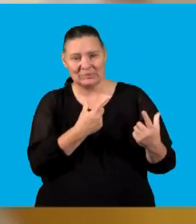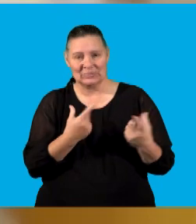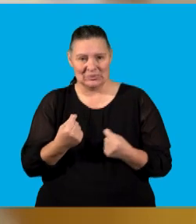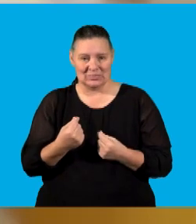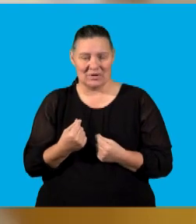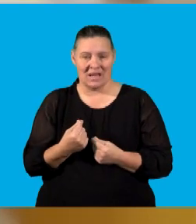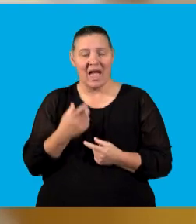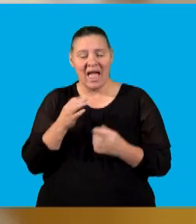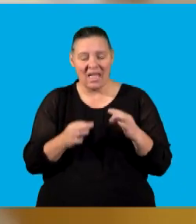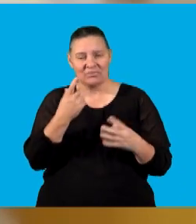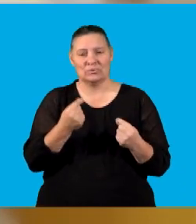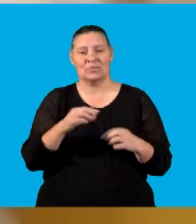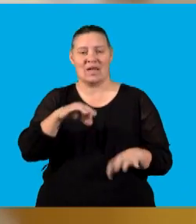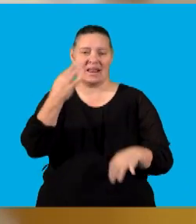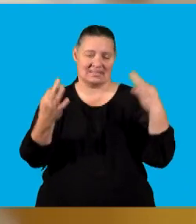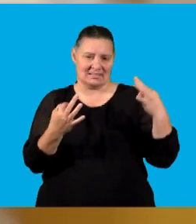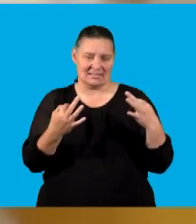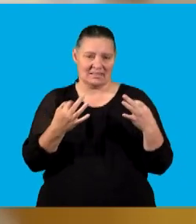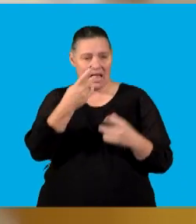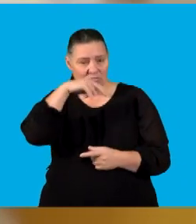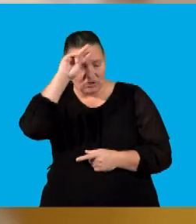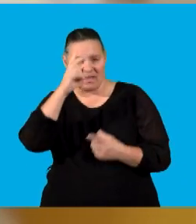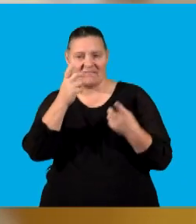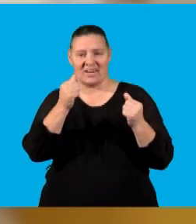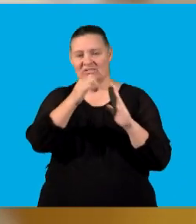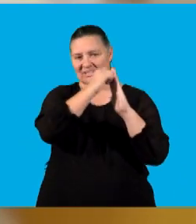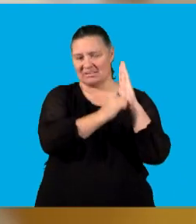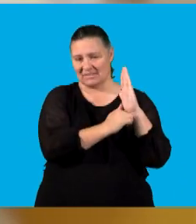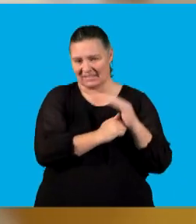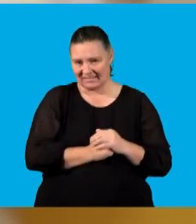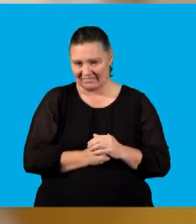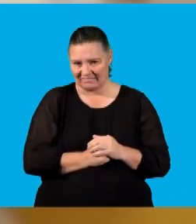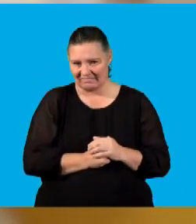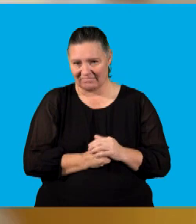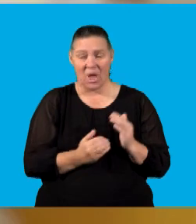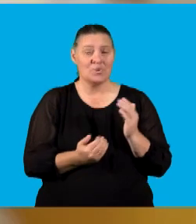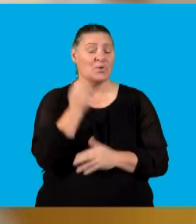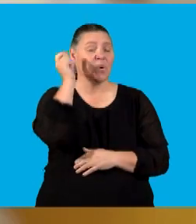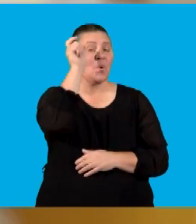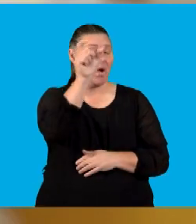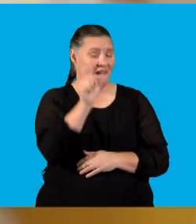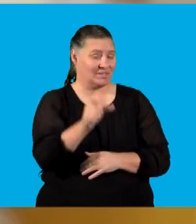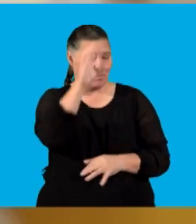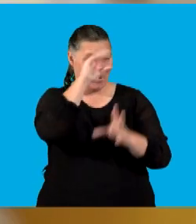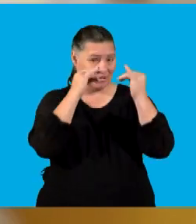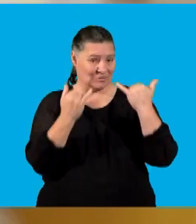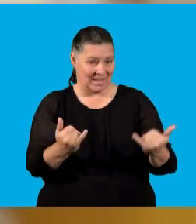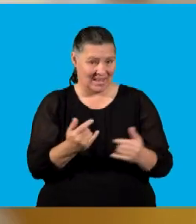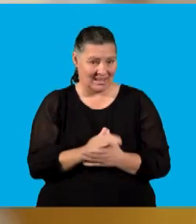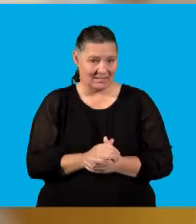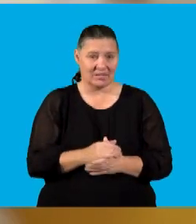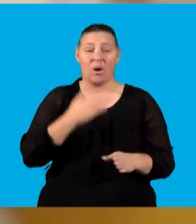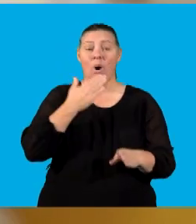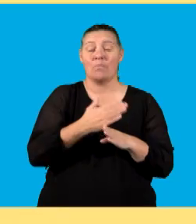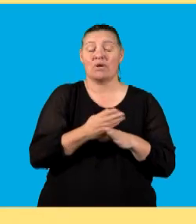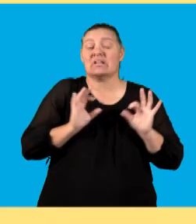that is what we do when we do our analysis and interpretation of financial statements. Here are new words and language that we've learned